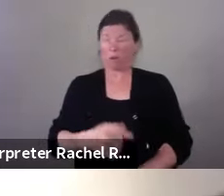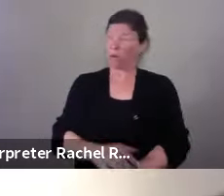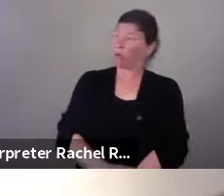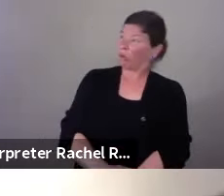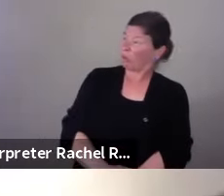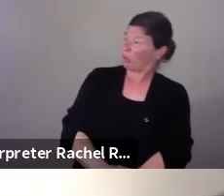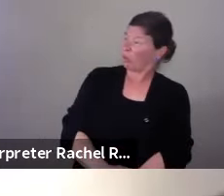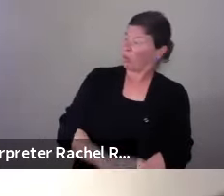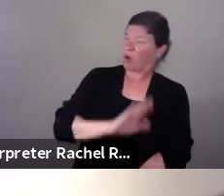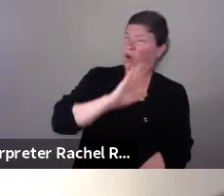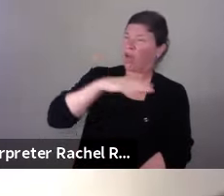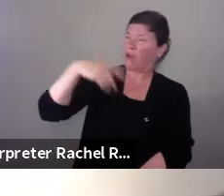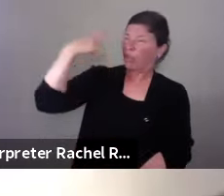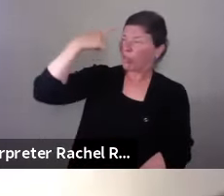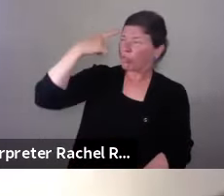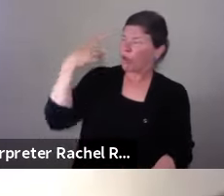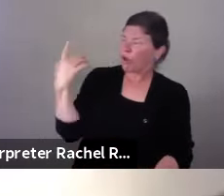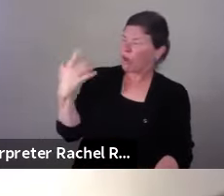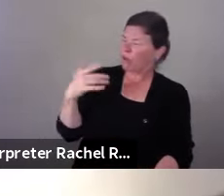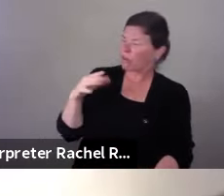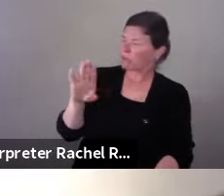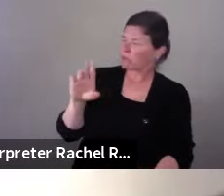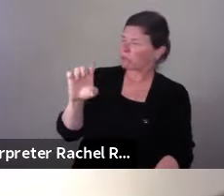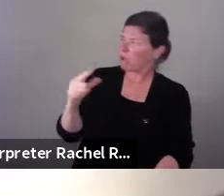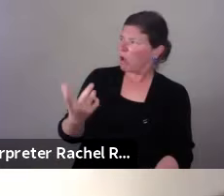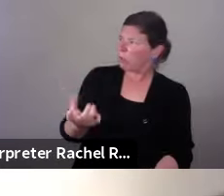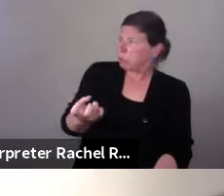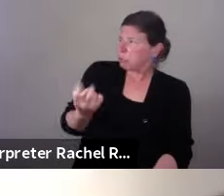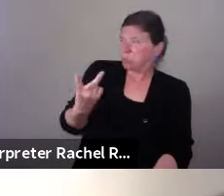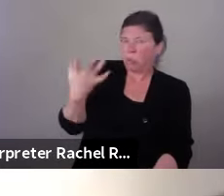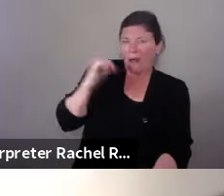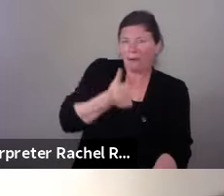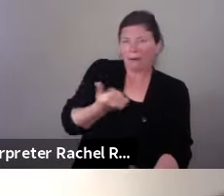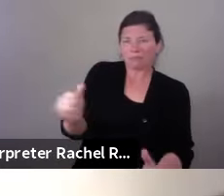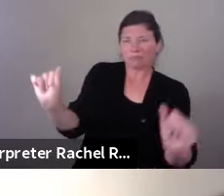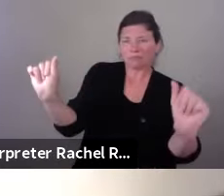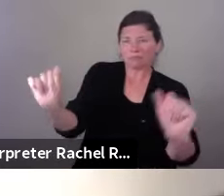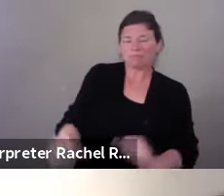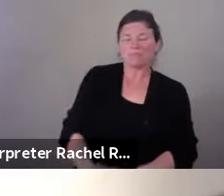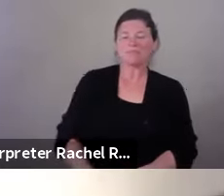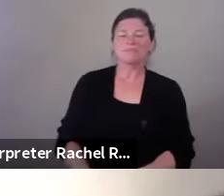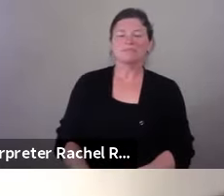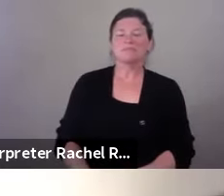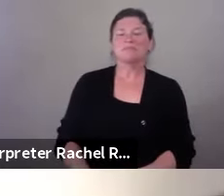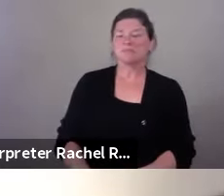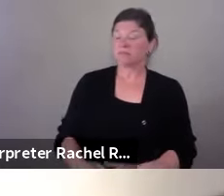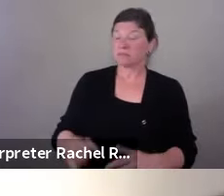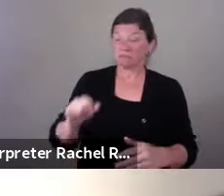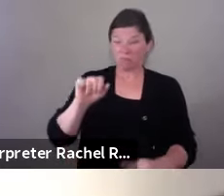So really, this was kind of a crapshoot. And I had to learn as I go.